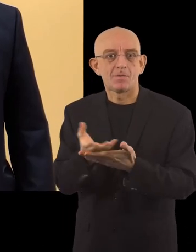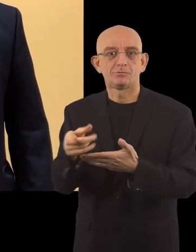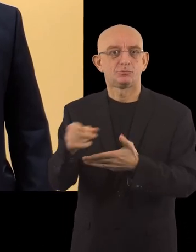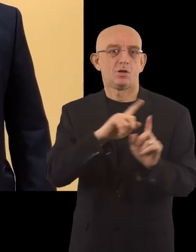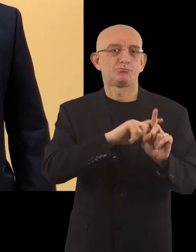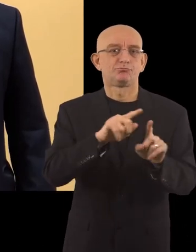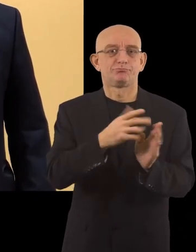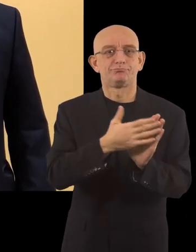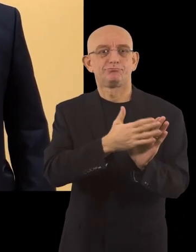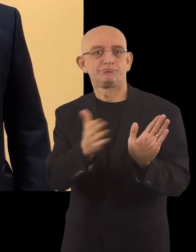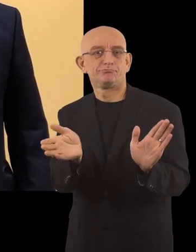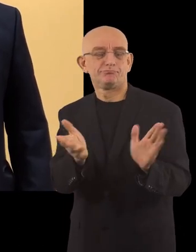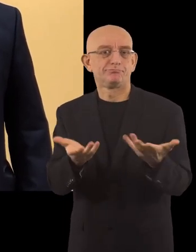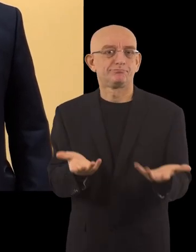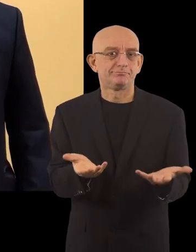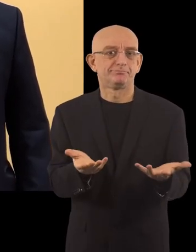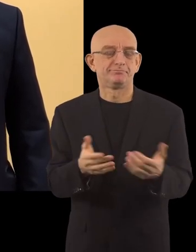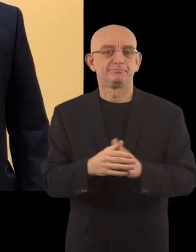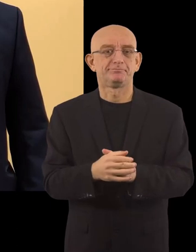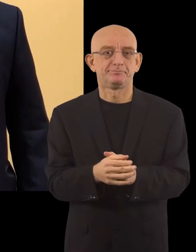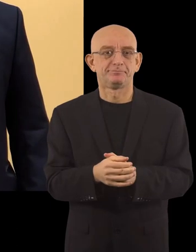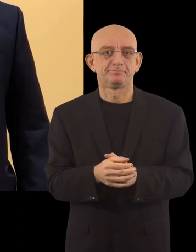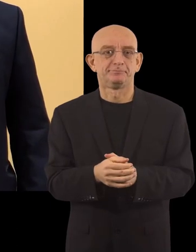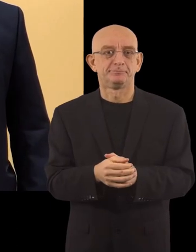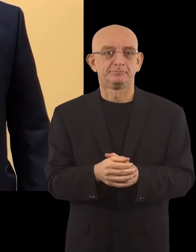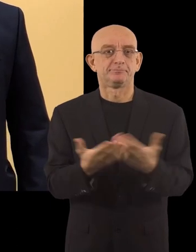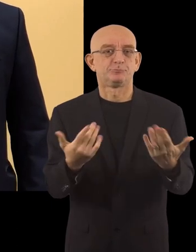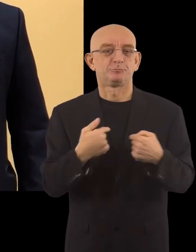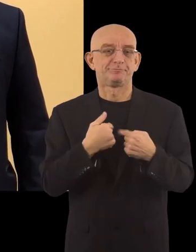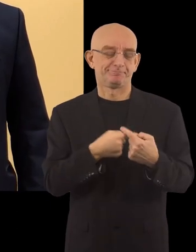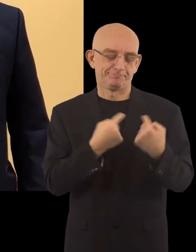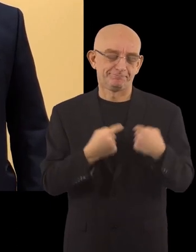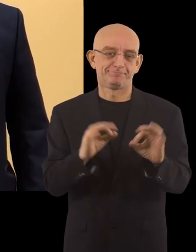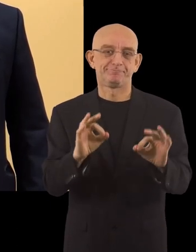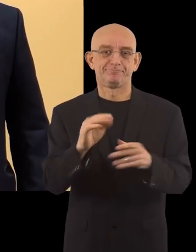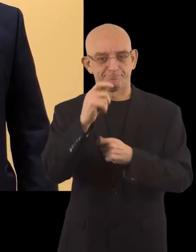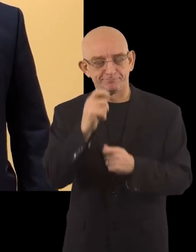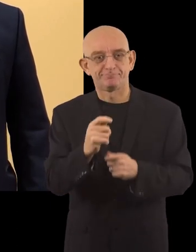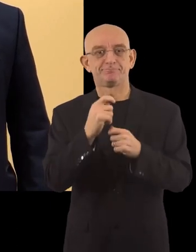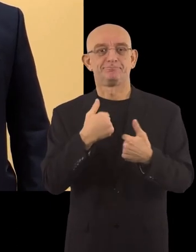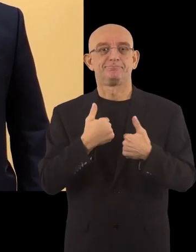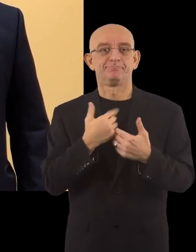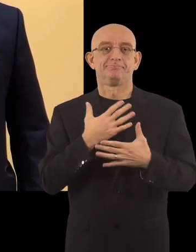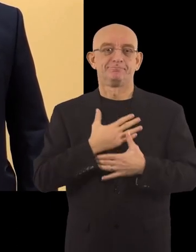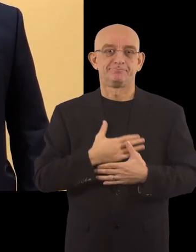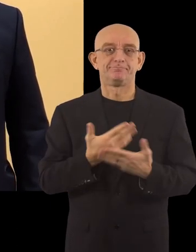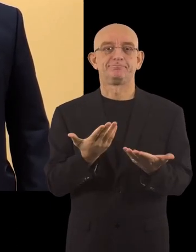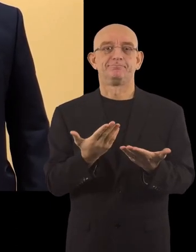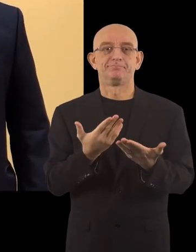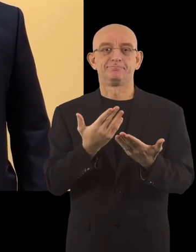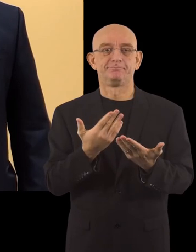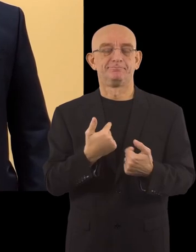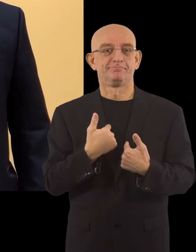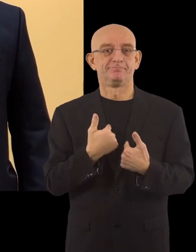in all domains. It is my pleasure and my honor